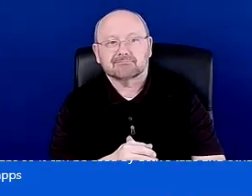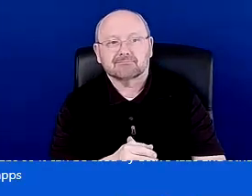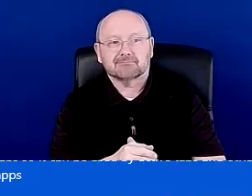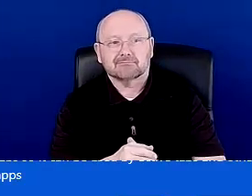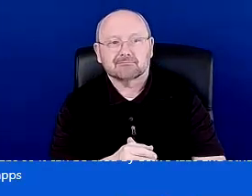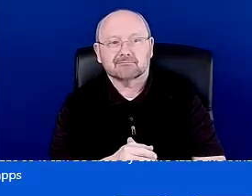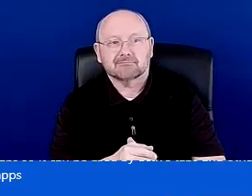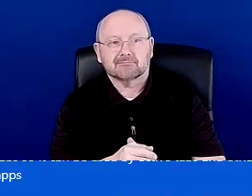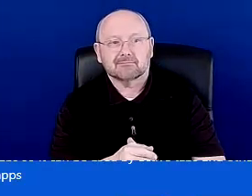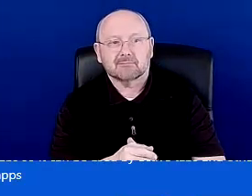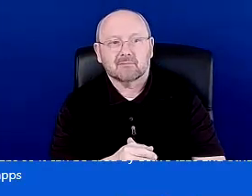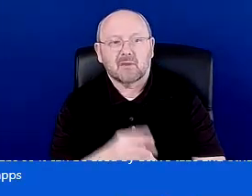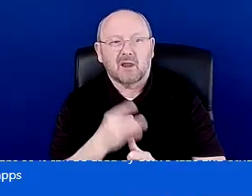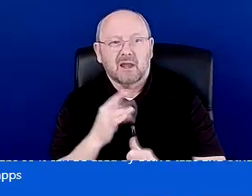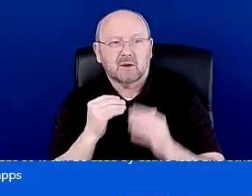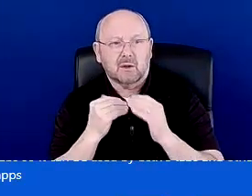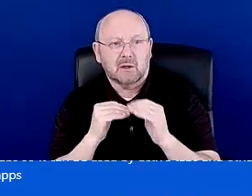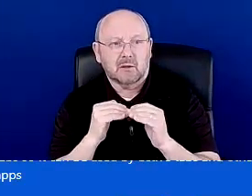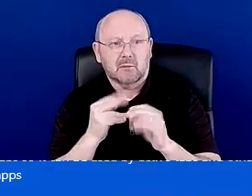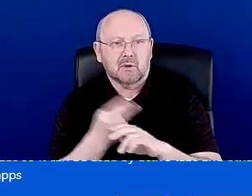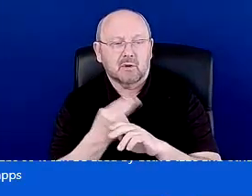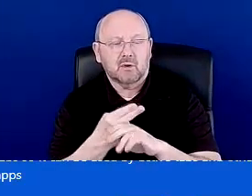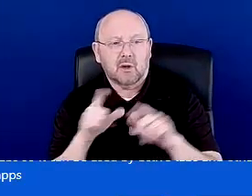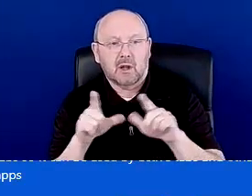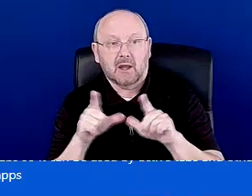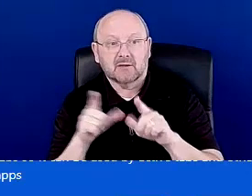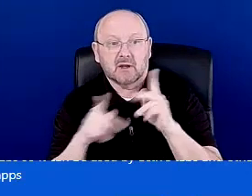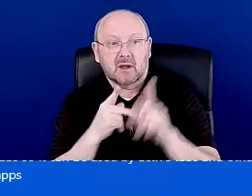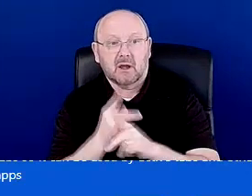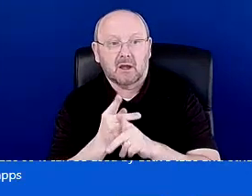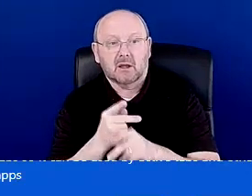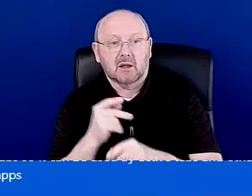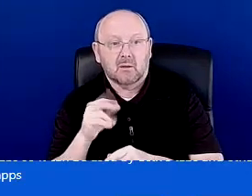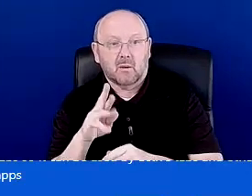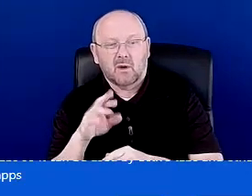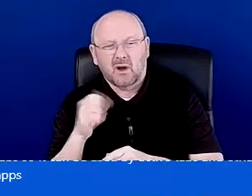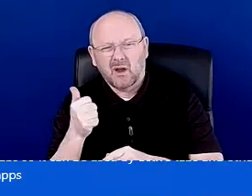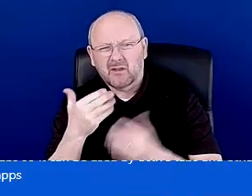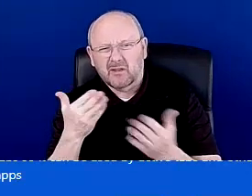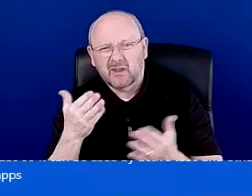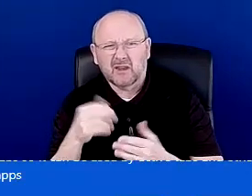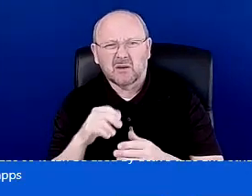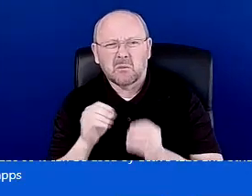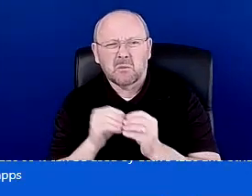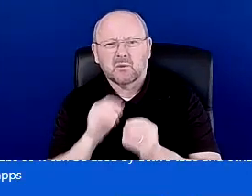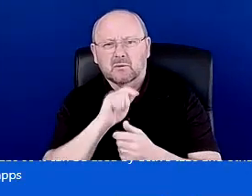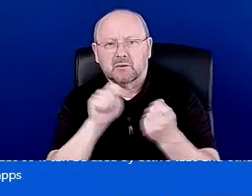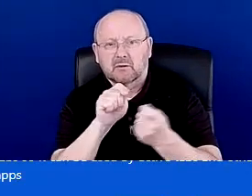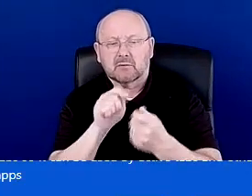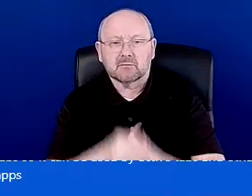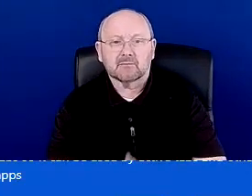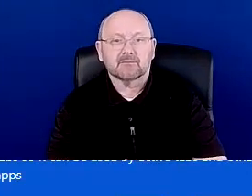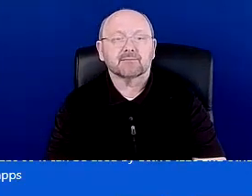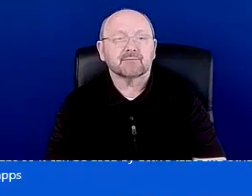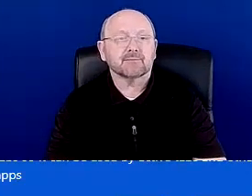being able to limit by either the license type or the material type if I'm looking for something really specific. So that's OER